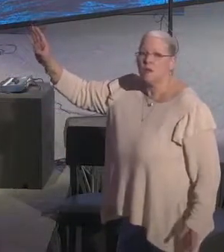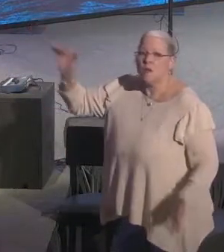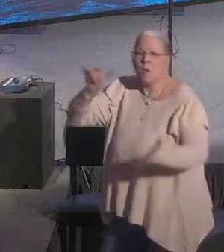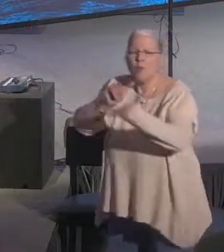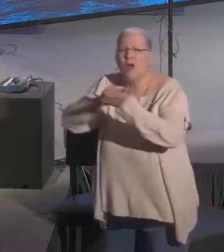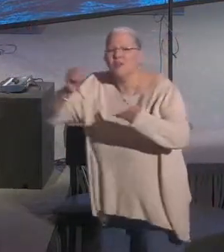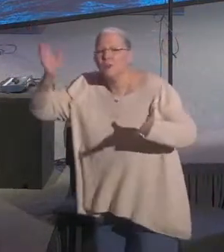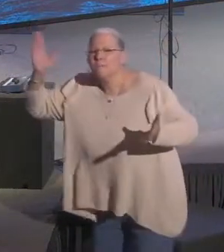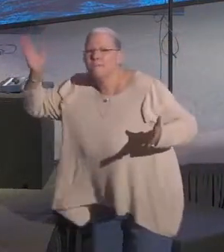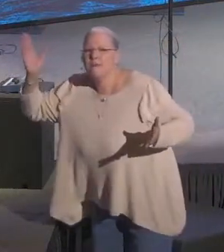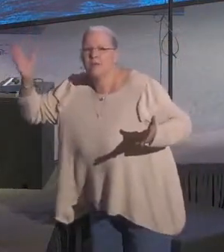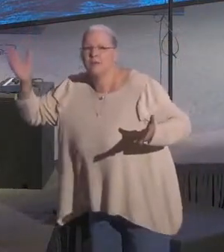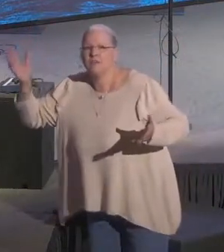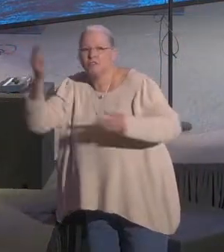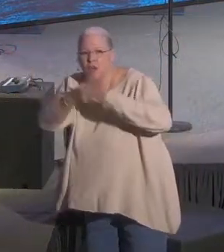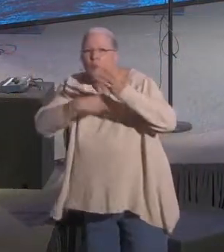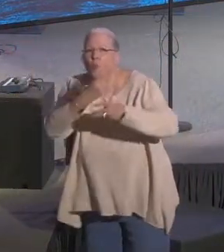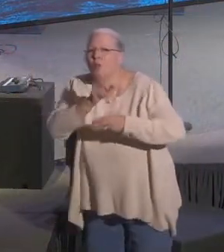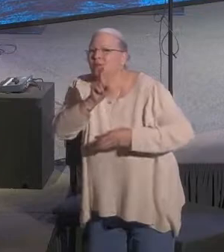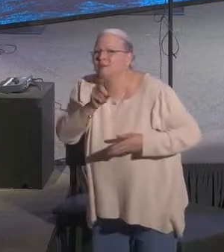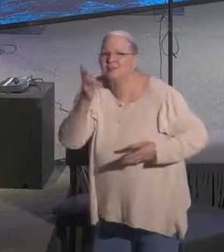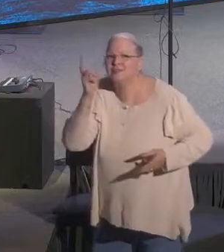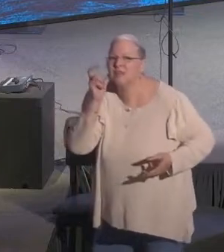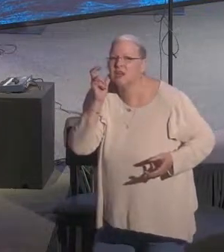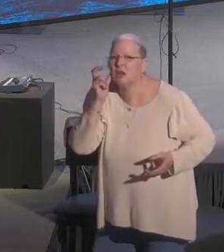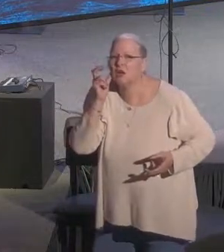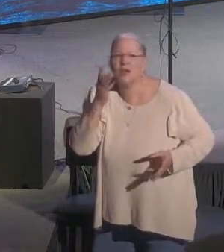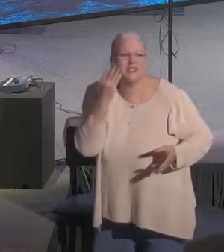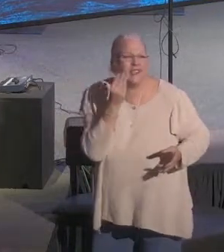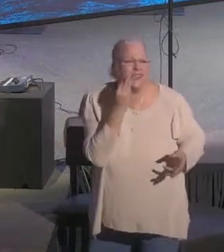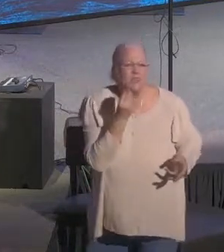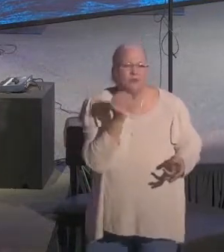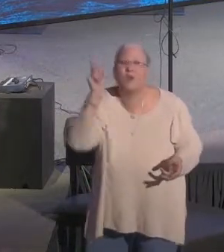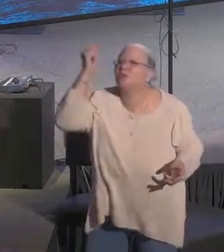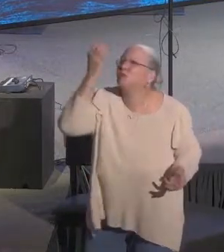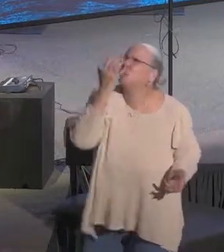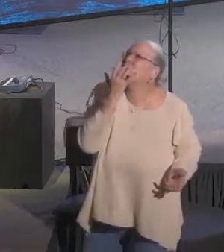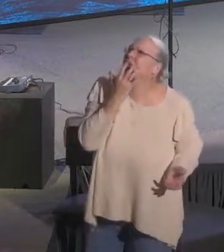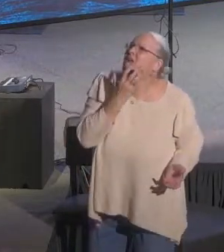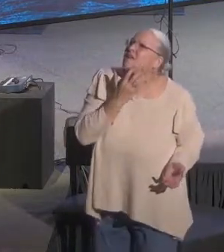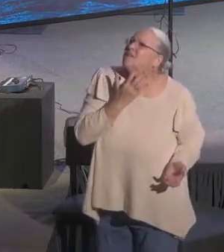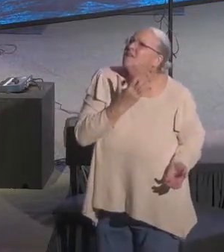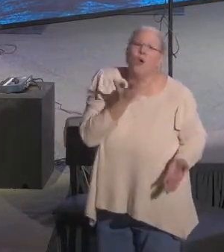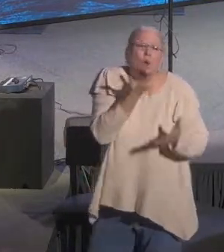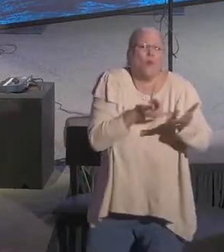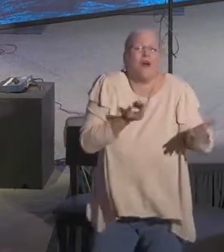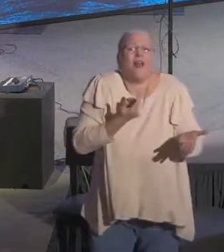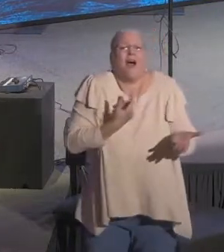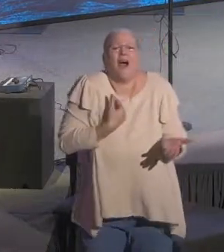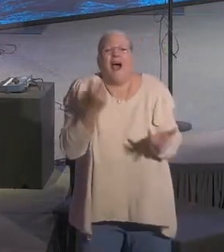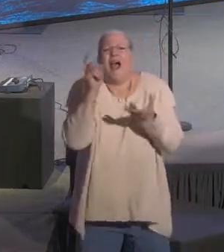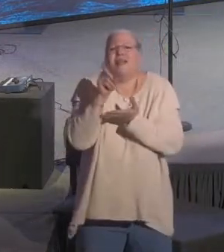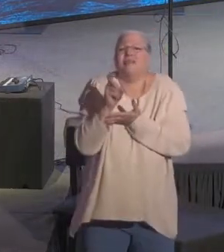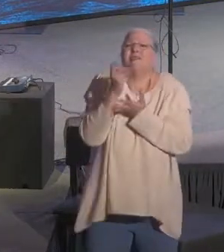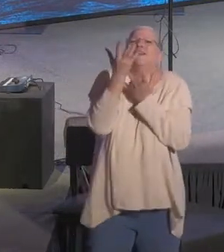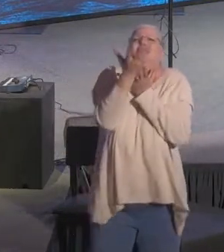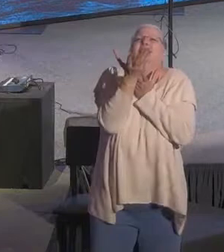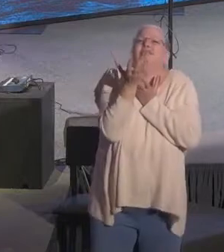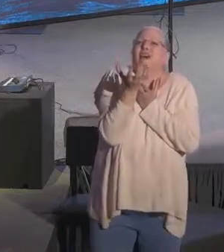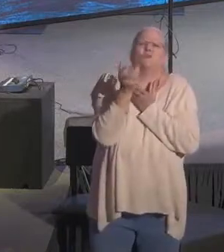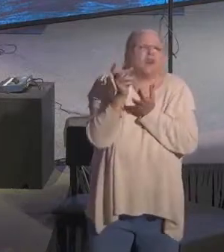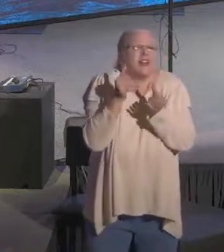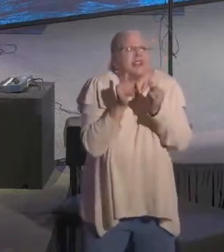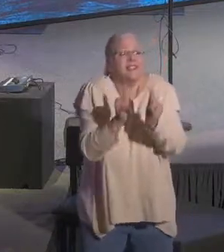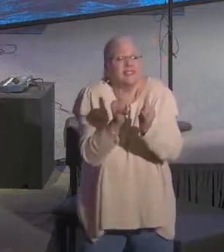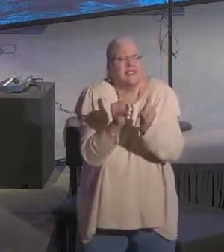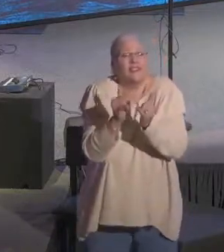that our world needs to hear. To experience grace and experience what I needed so desperately and still need,